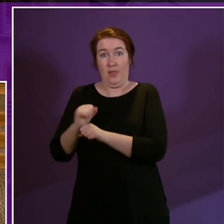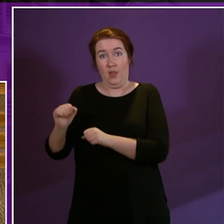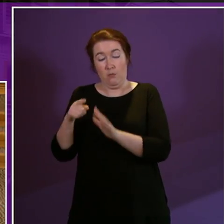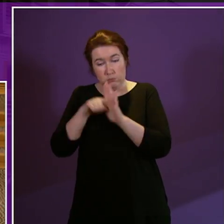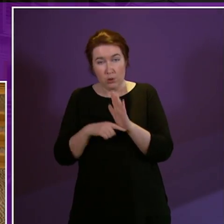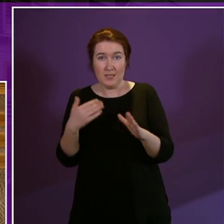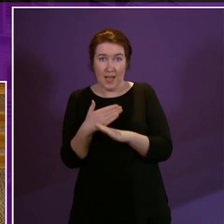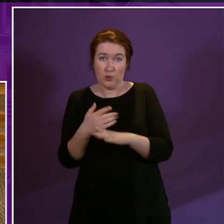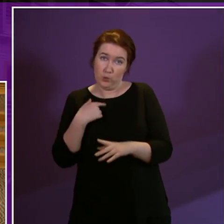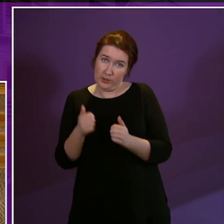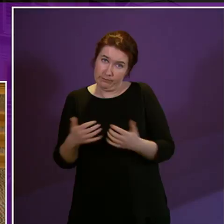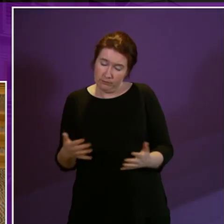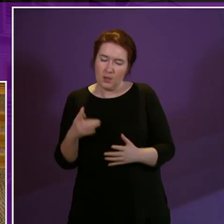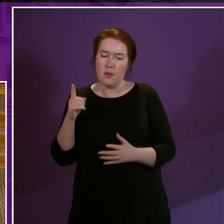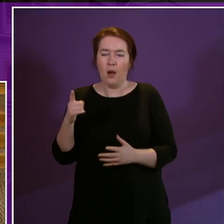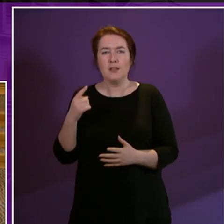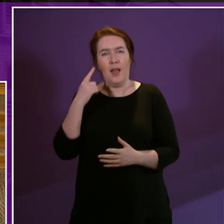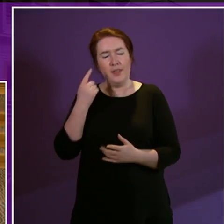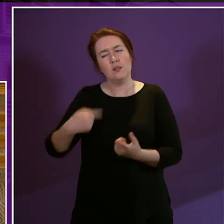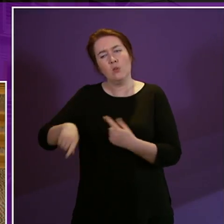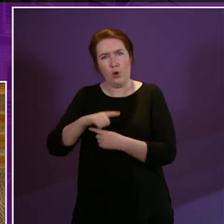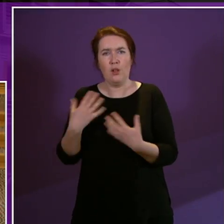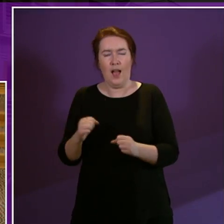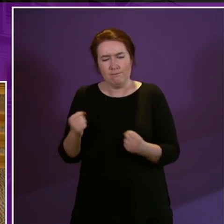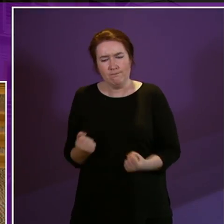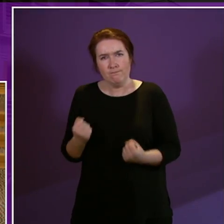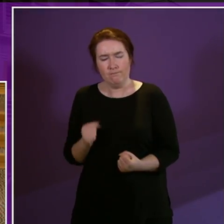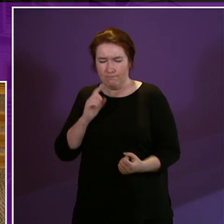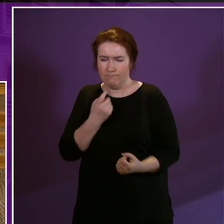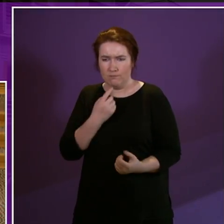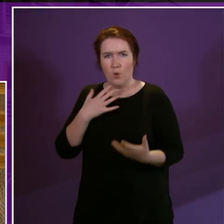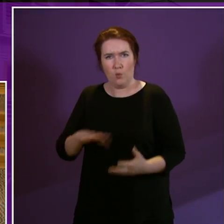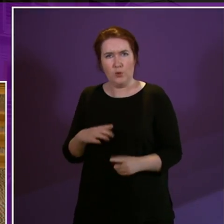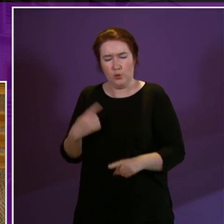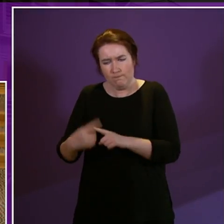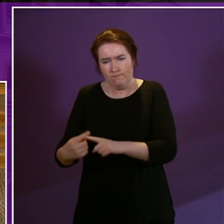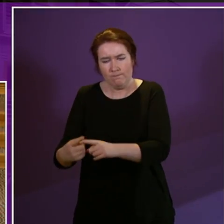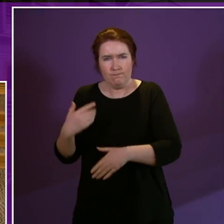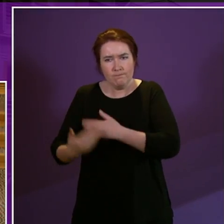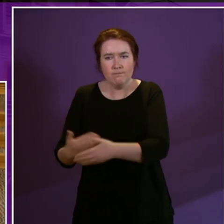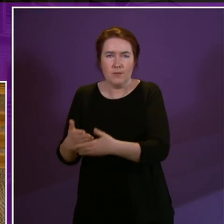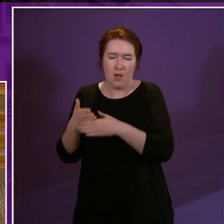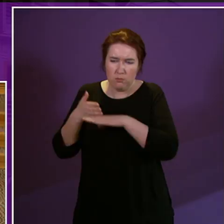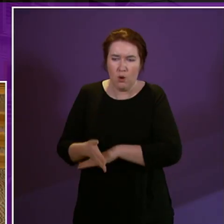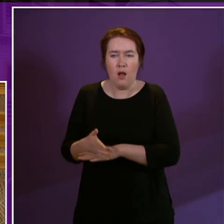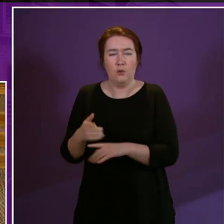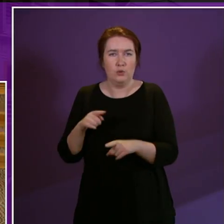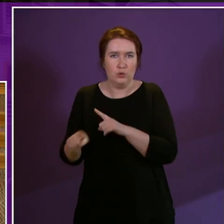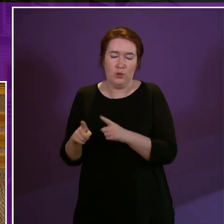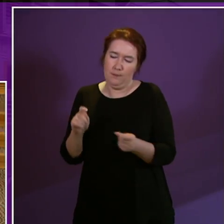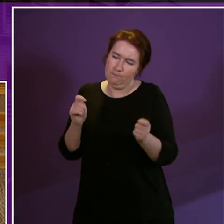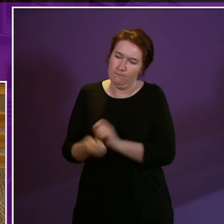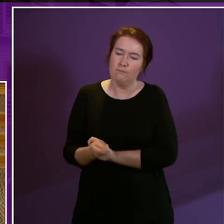want to focus on the determination I believe we share to increase the pace and the depth of our efforts to win the